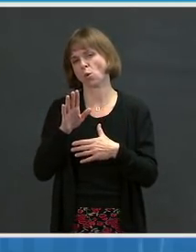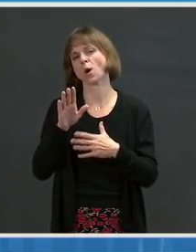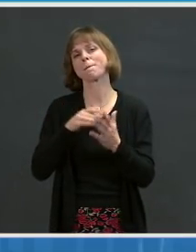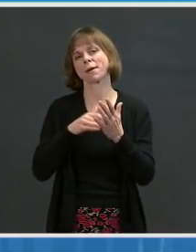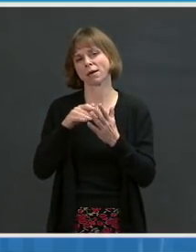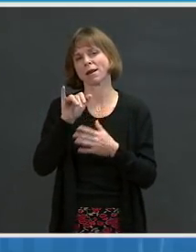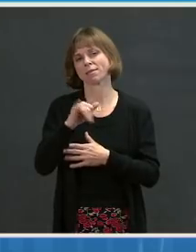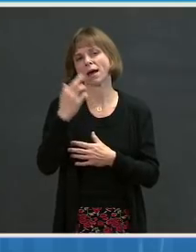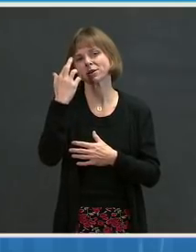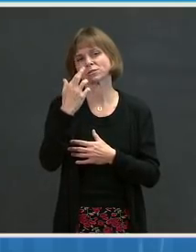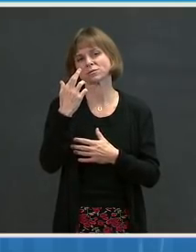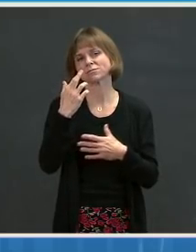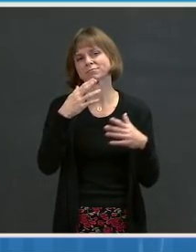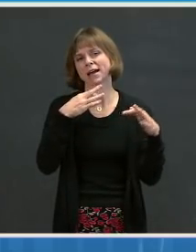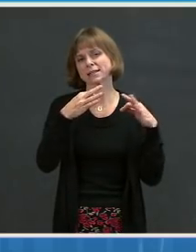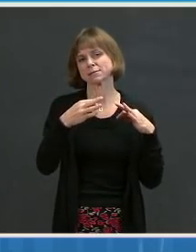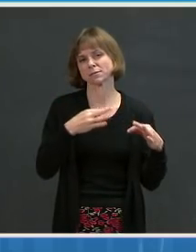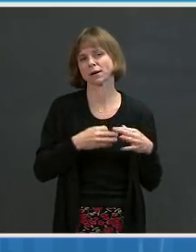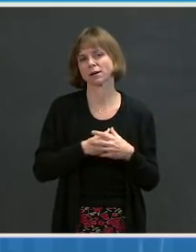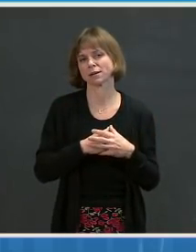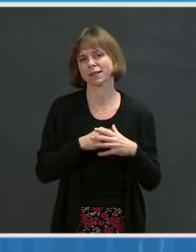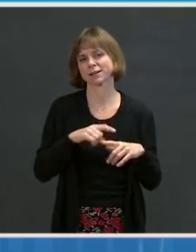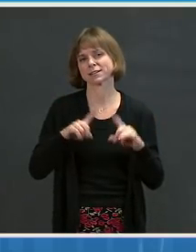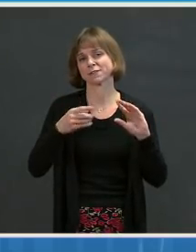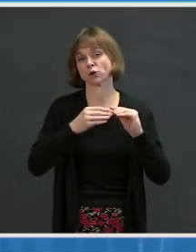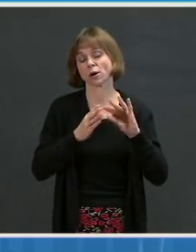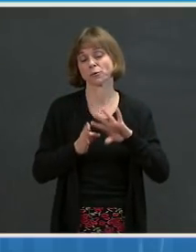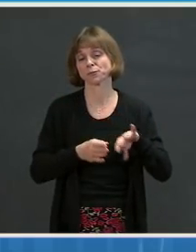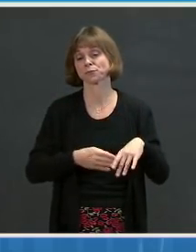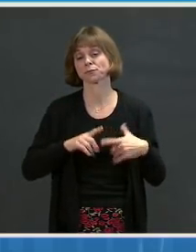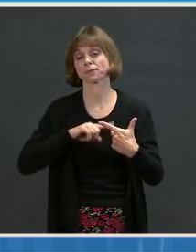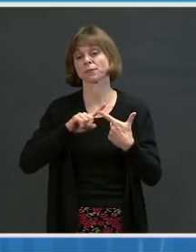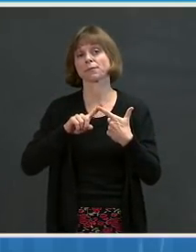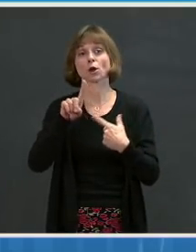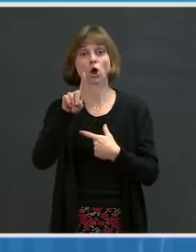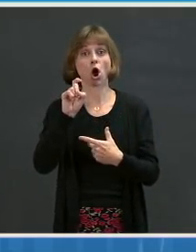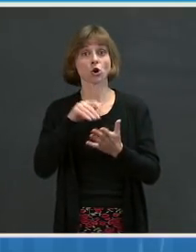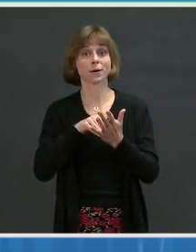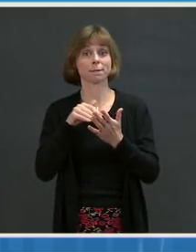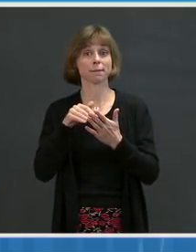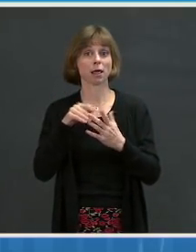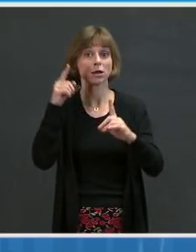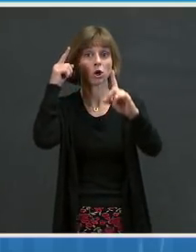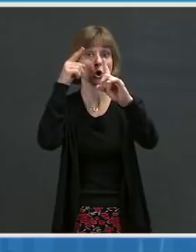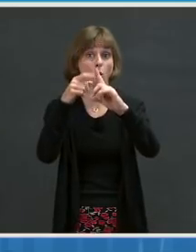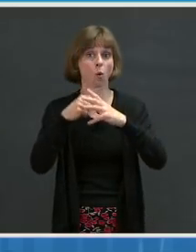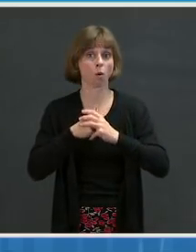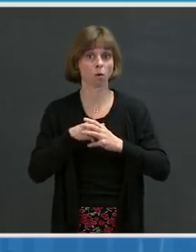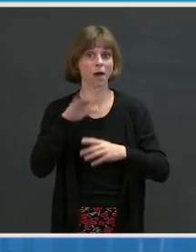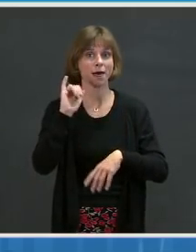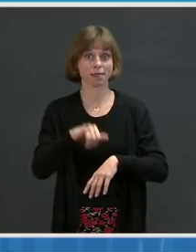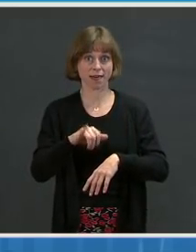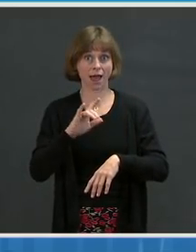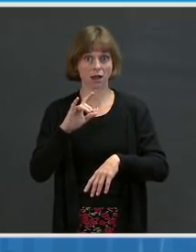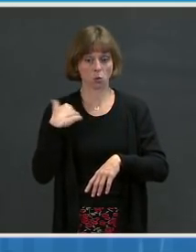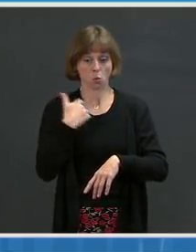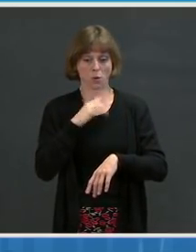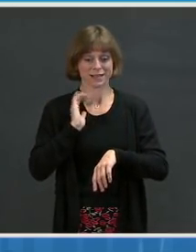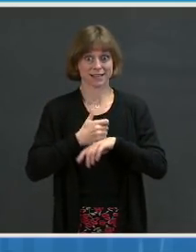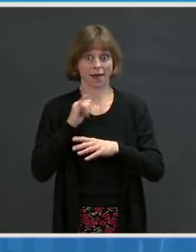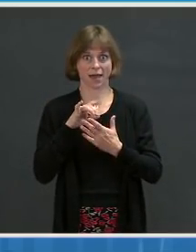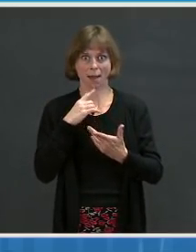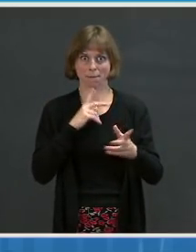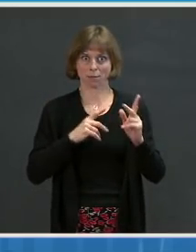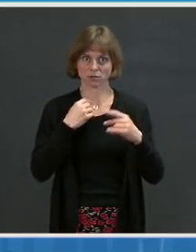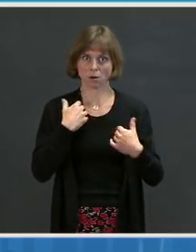Your next question was around the 100 million goal. That goal, when we set it, was an ambitious goal. Many people